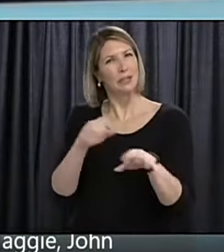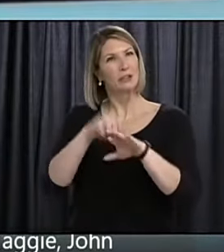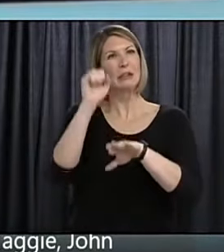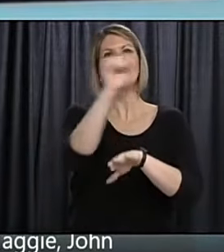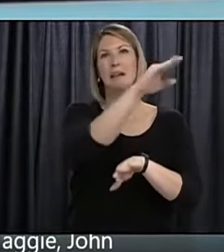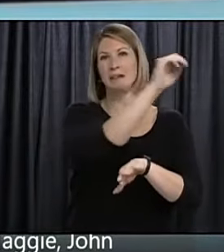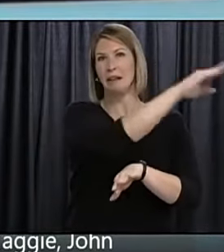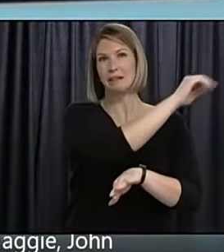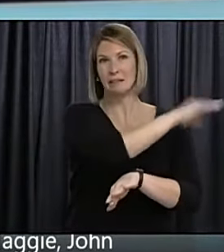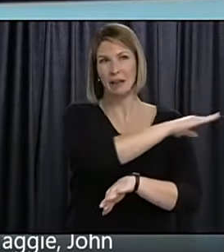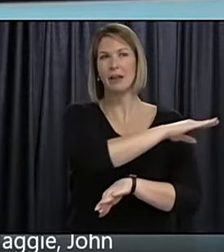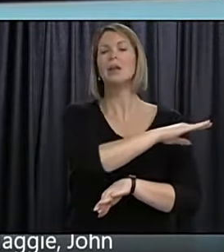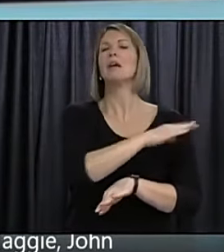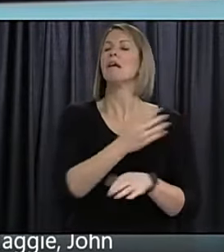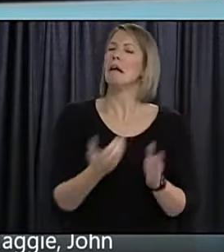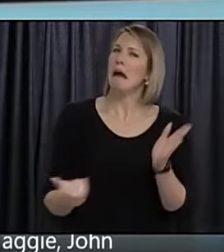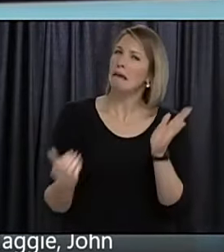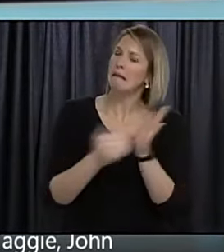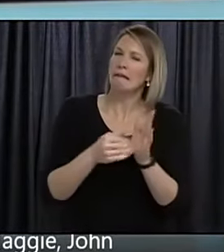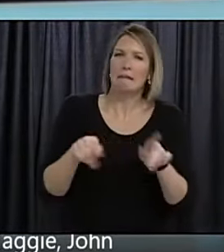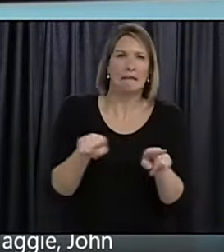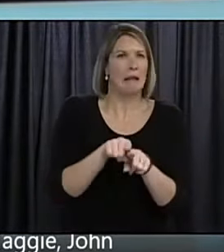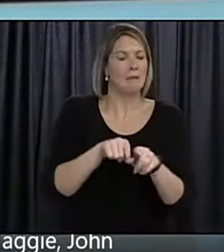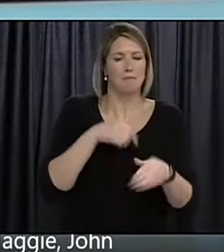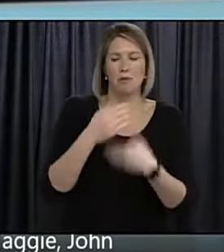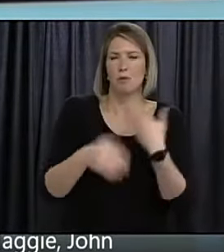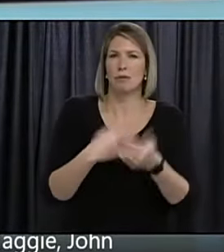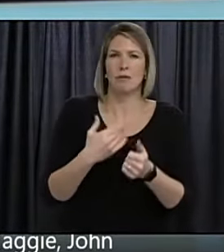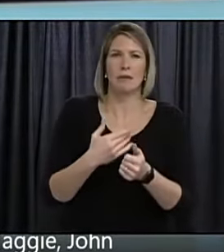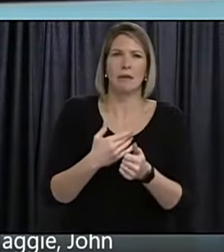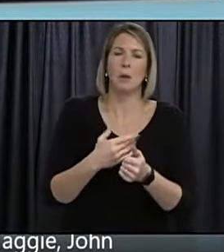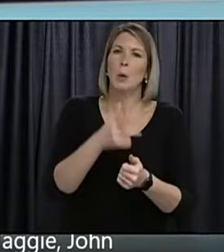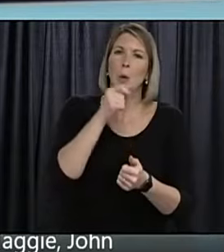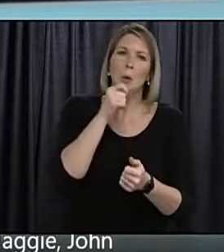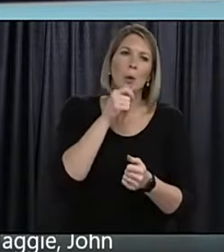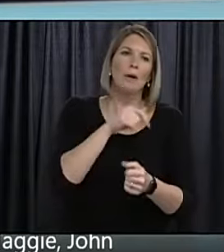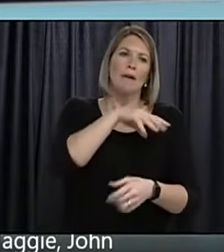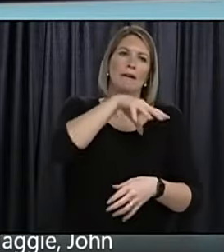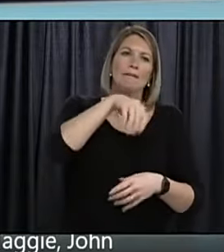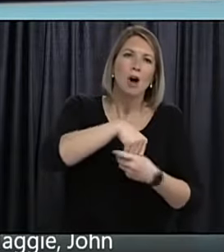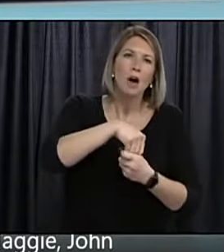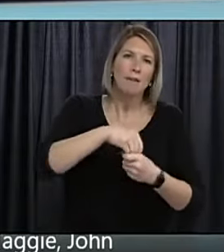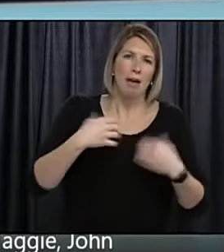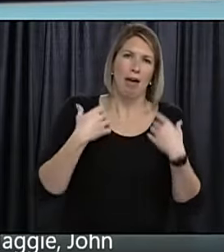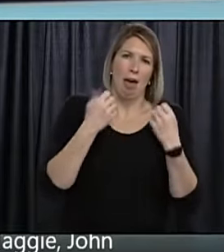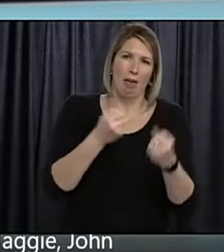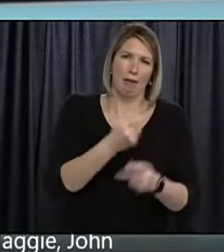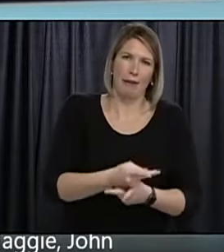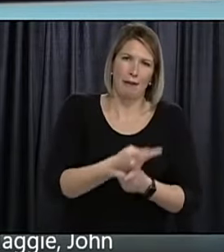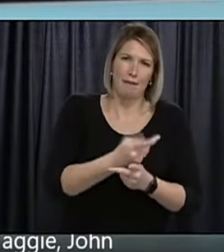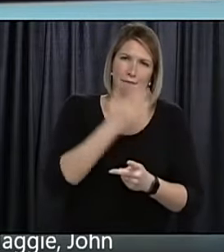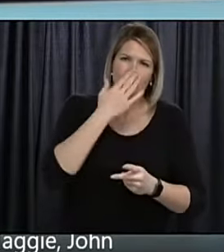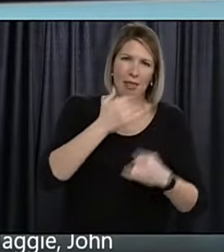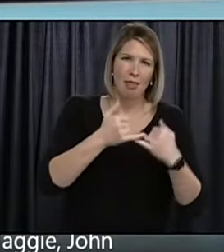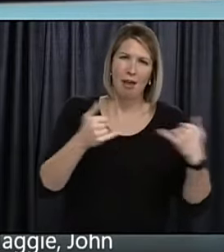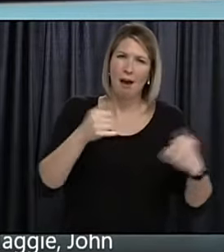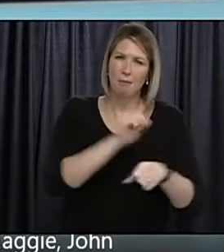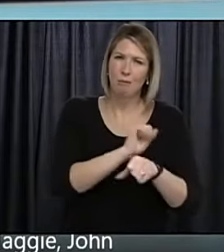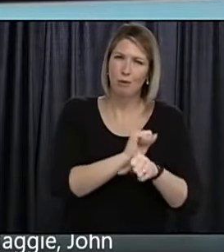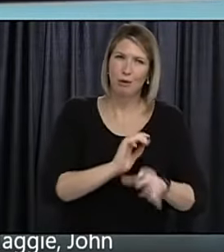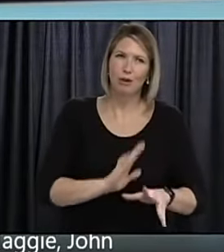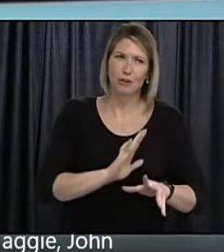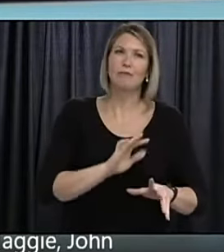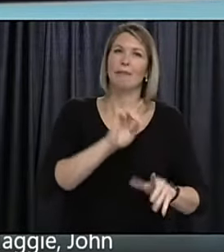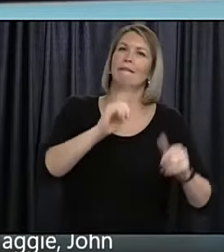um high priority groups in those areas but true mobility really requires um pisa to kind of